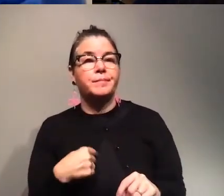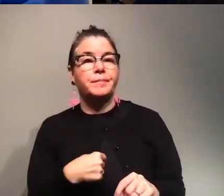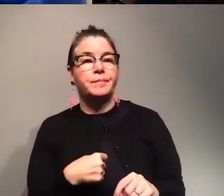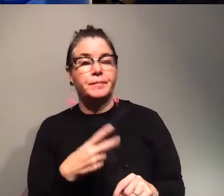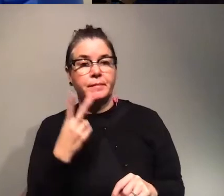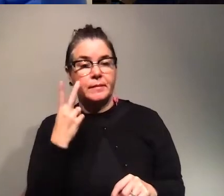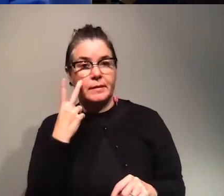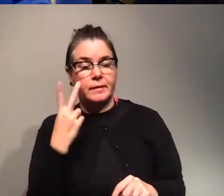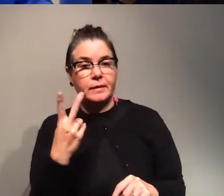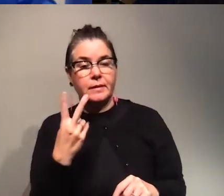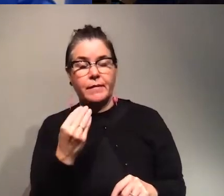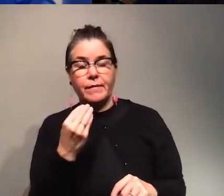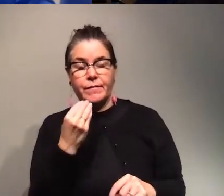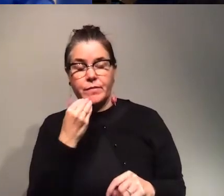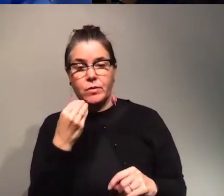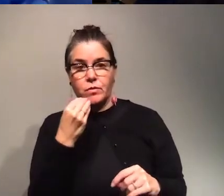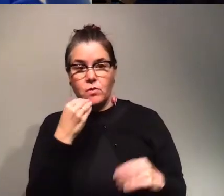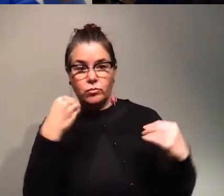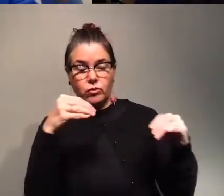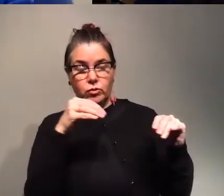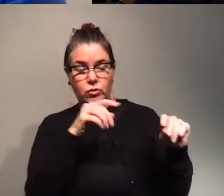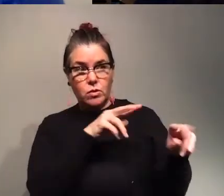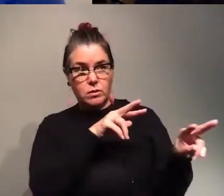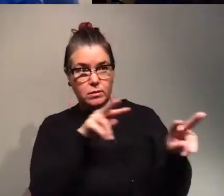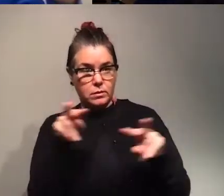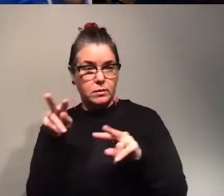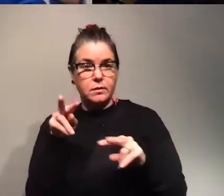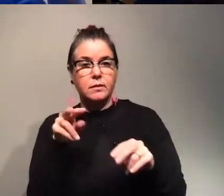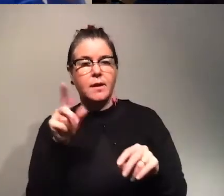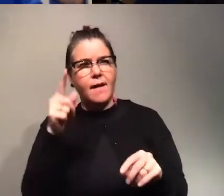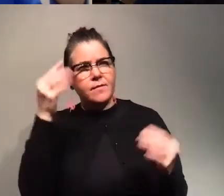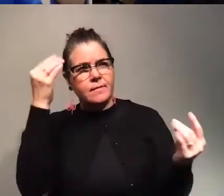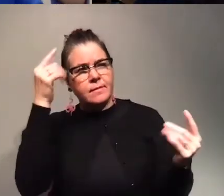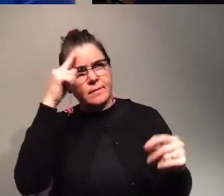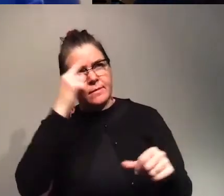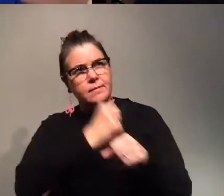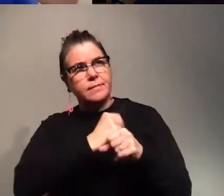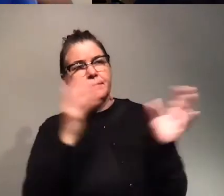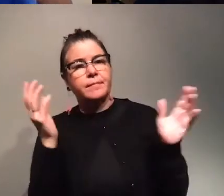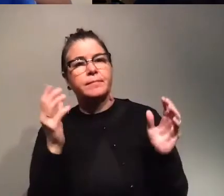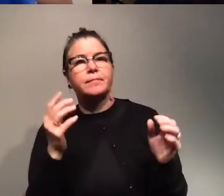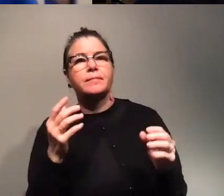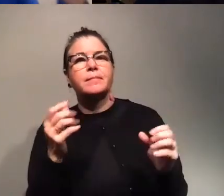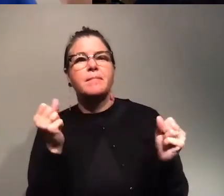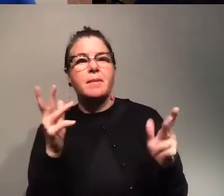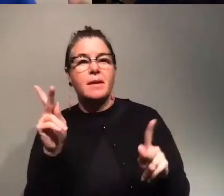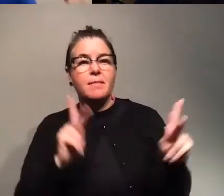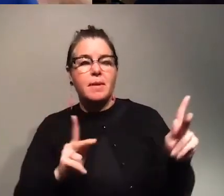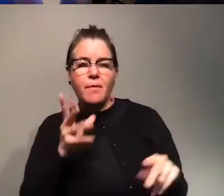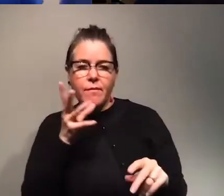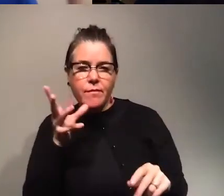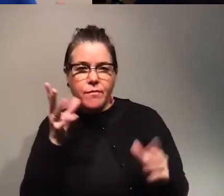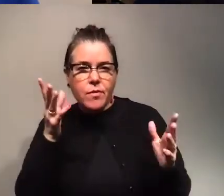food in the grocery store uh we need to think that a lot of people farmers